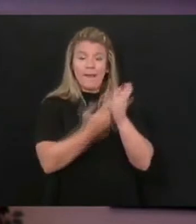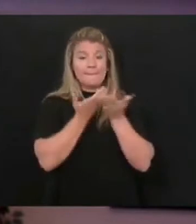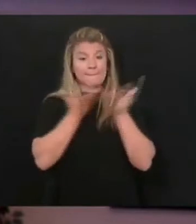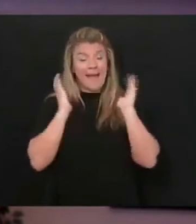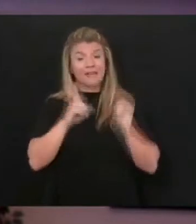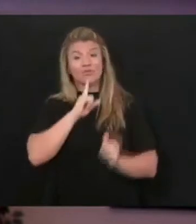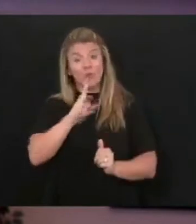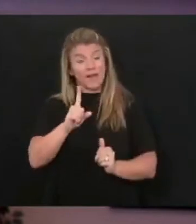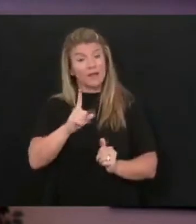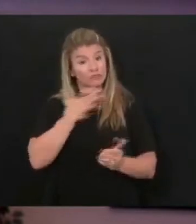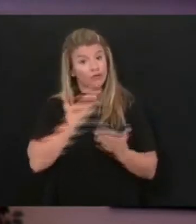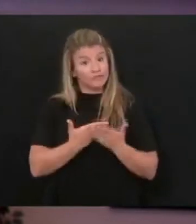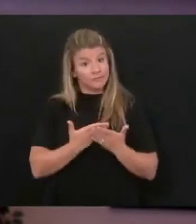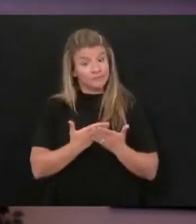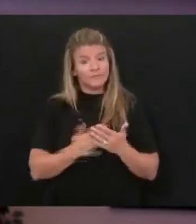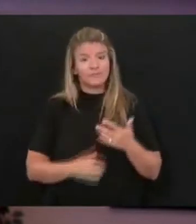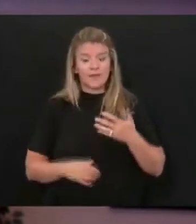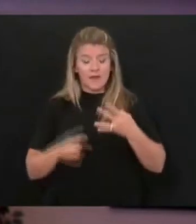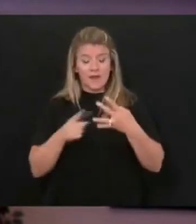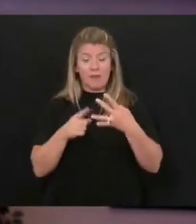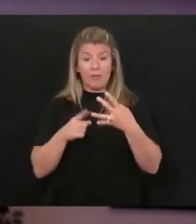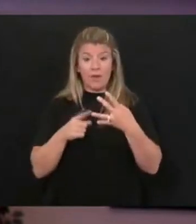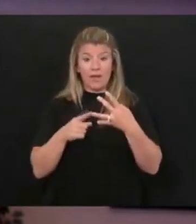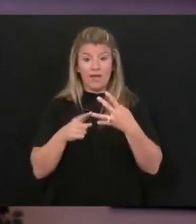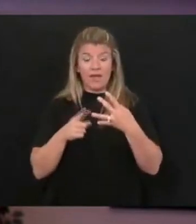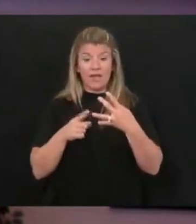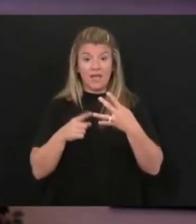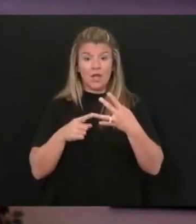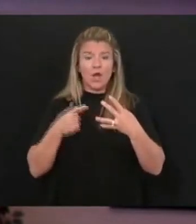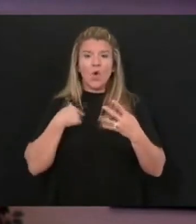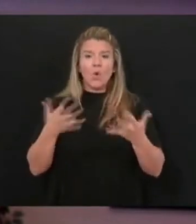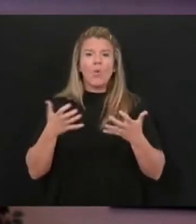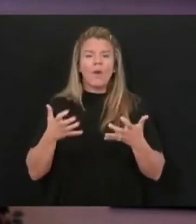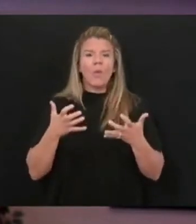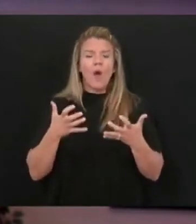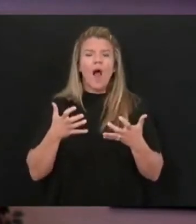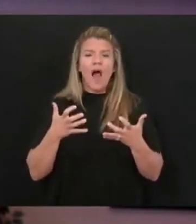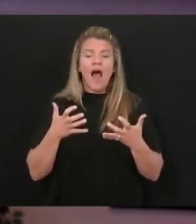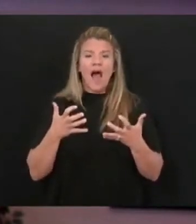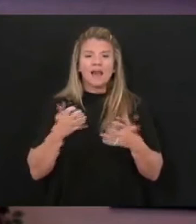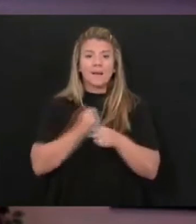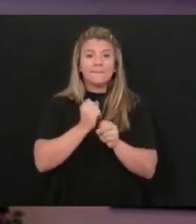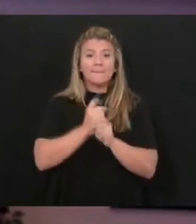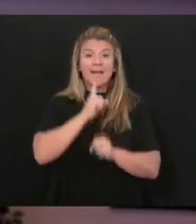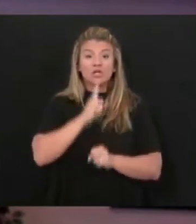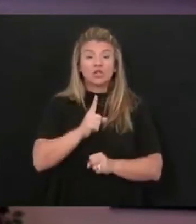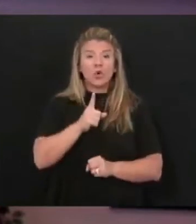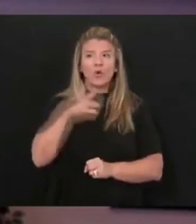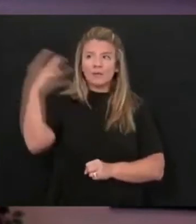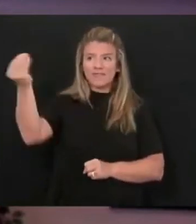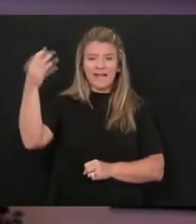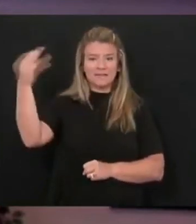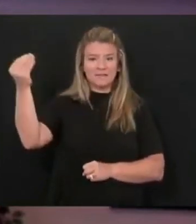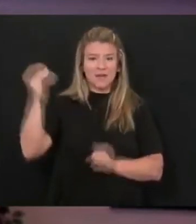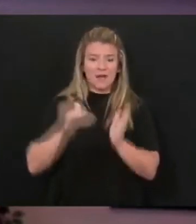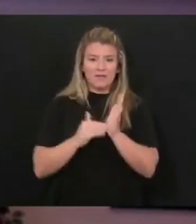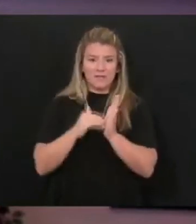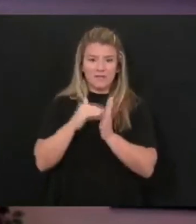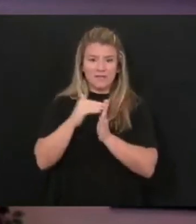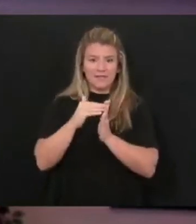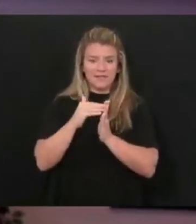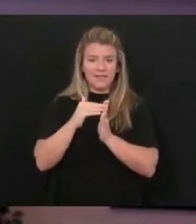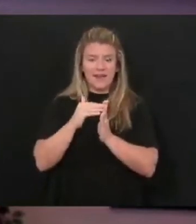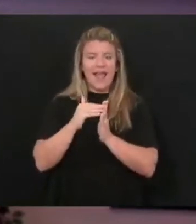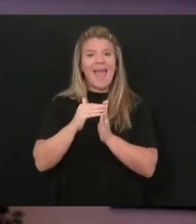effective. And number three is that we want to make sure that you stay outside as much as you can and that you keep your